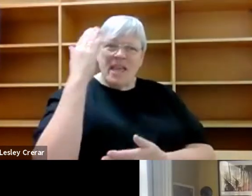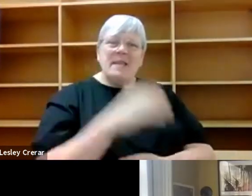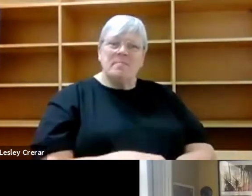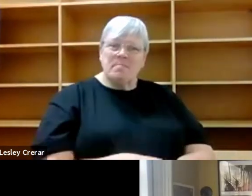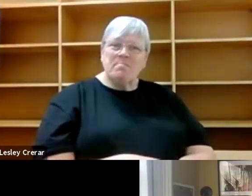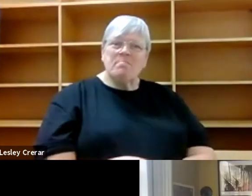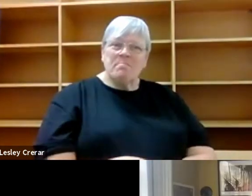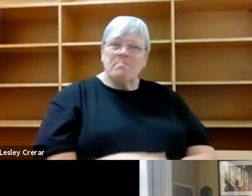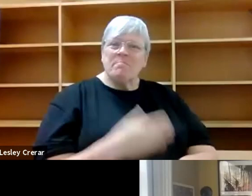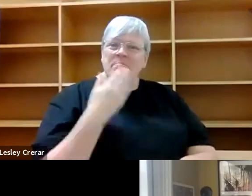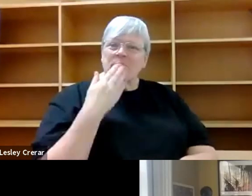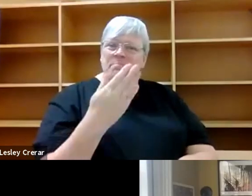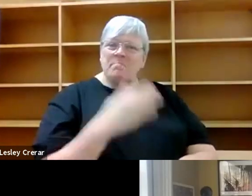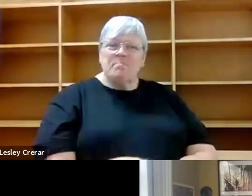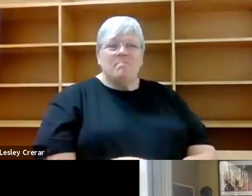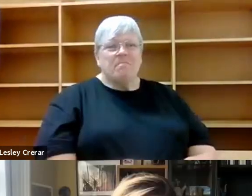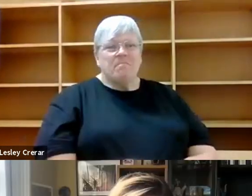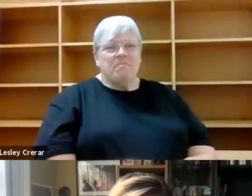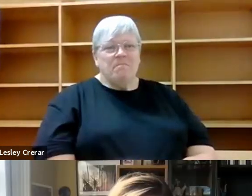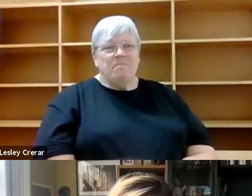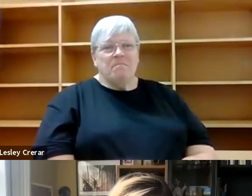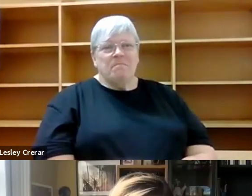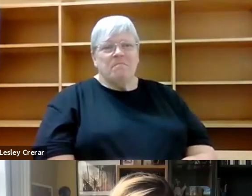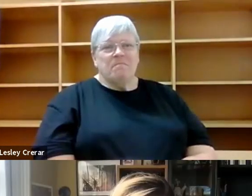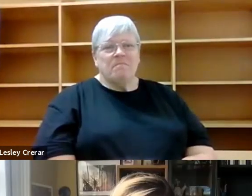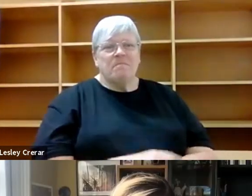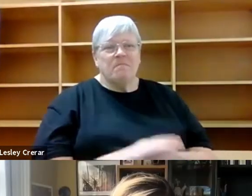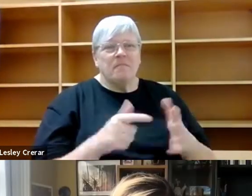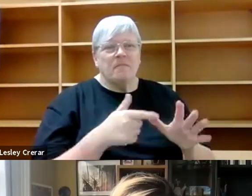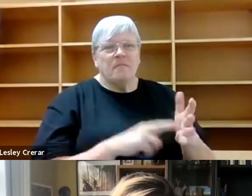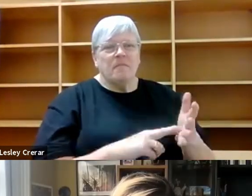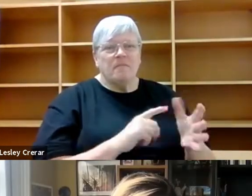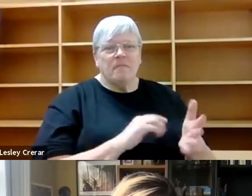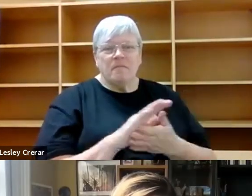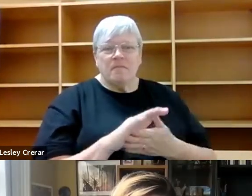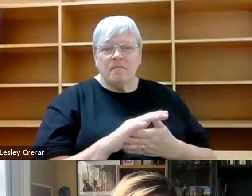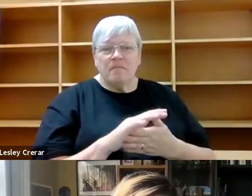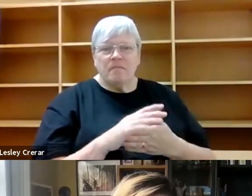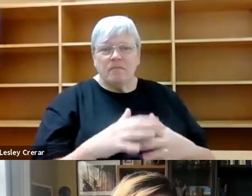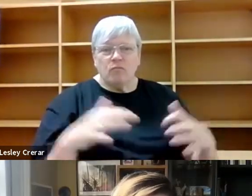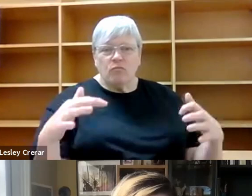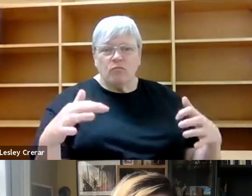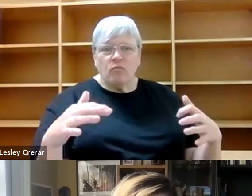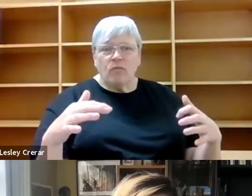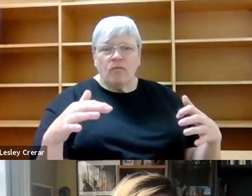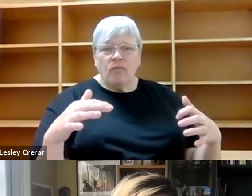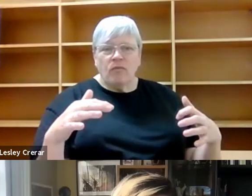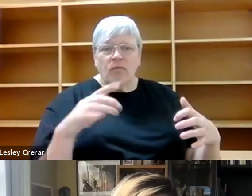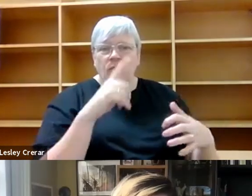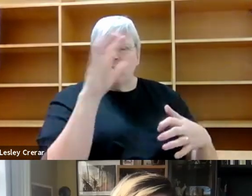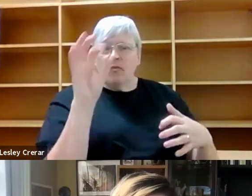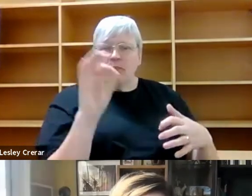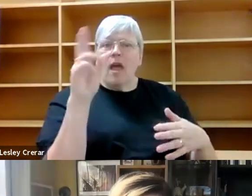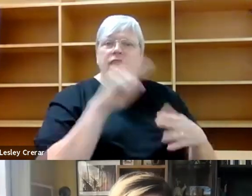Um, thank you so much. Um, Hannah, do we have to move to the audience questions or are we? Yeah, there's a question here from